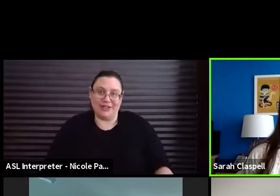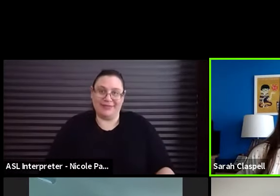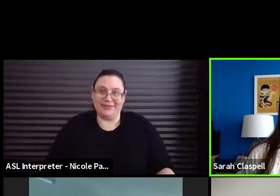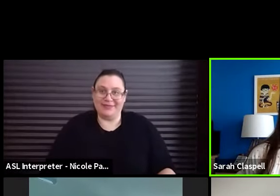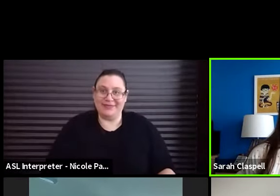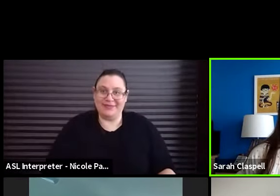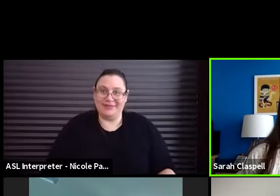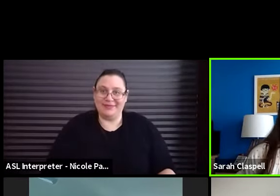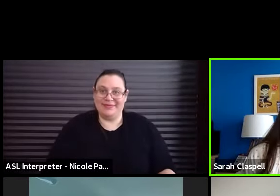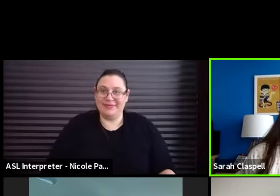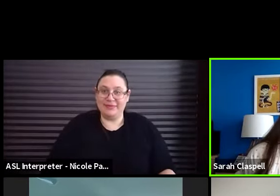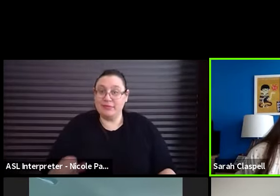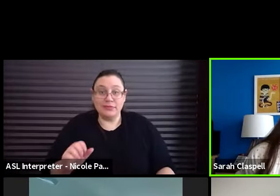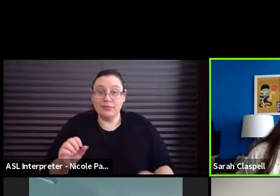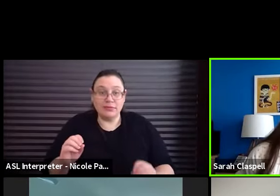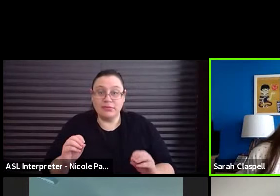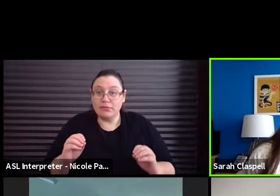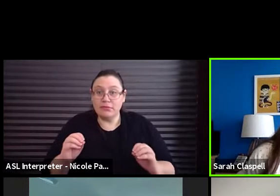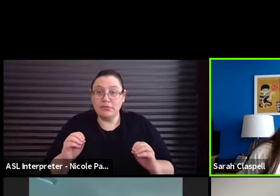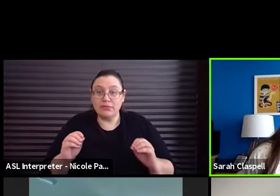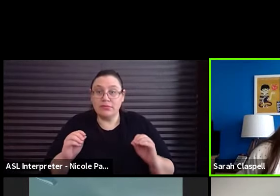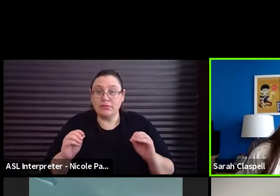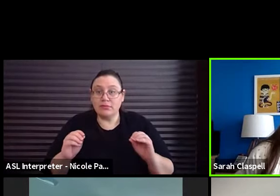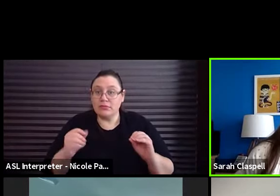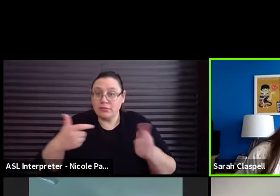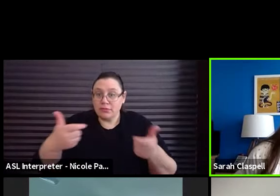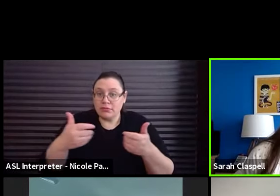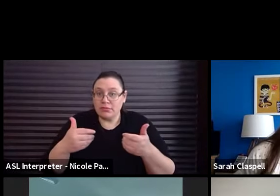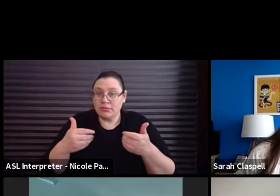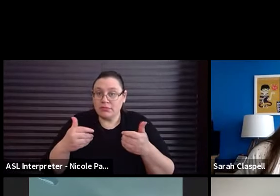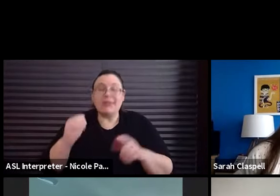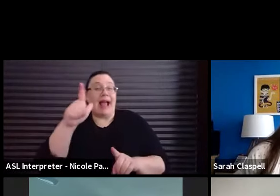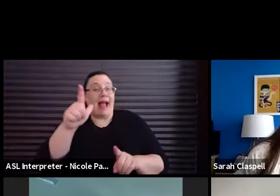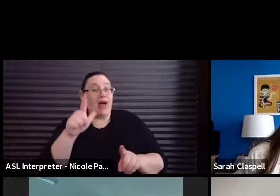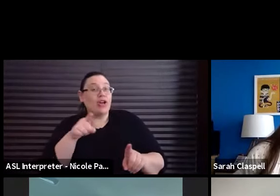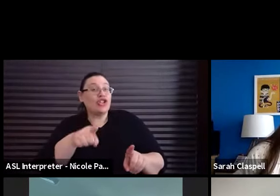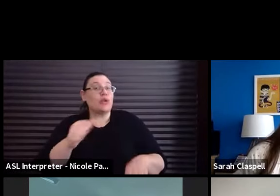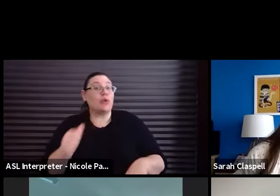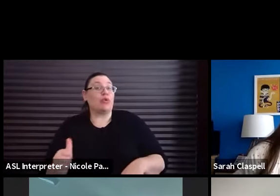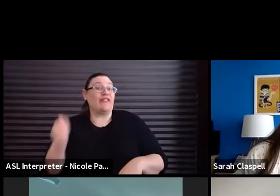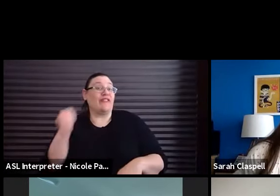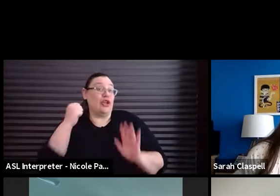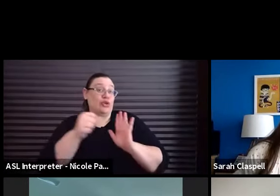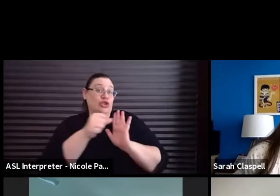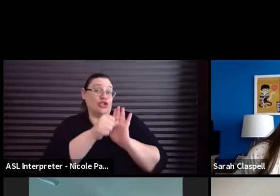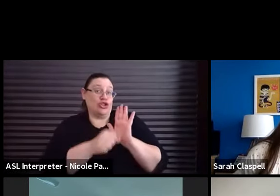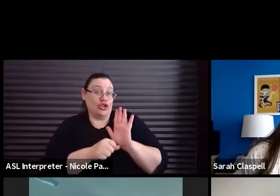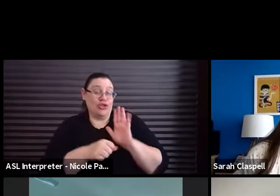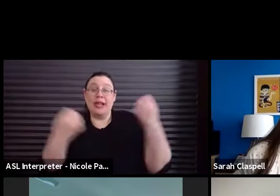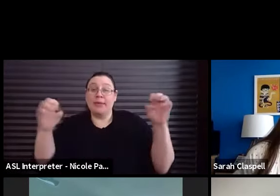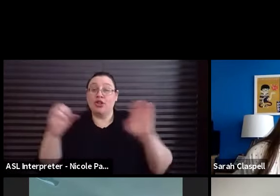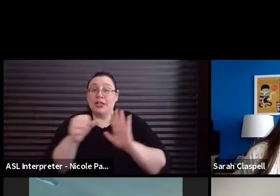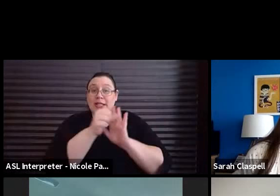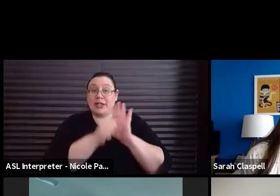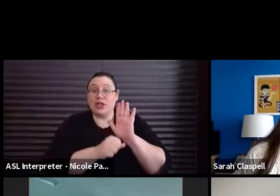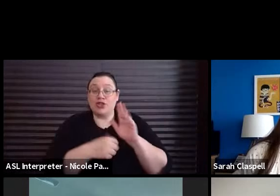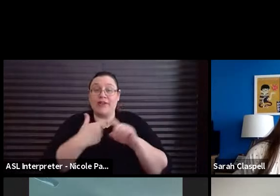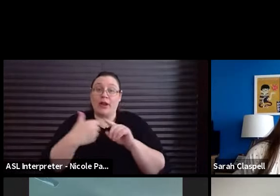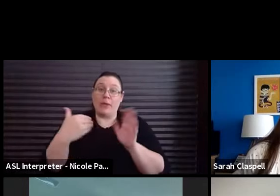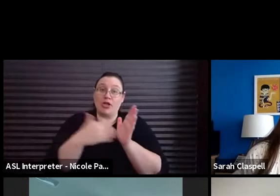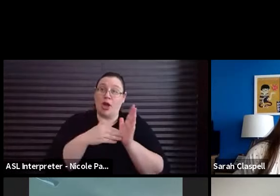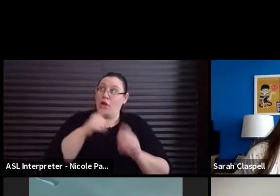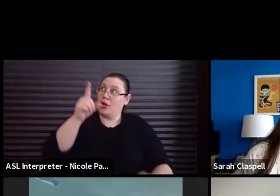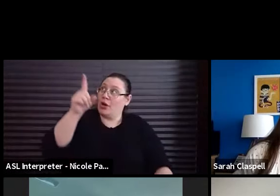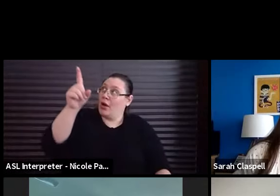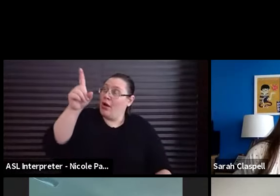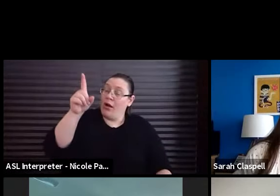She like this. Oh, sorry. Oh no, go ahead. She would refuse surgery, emergency surgery from a doctor without a